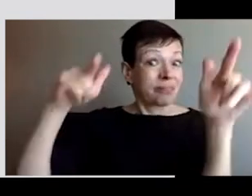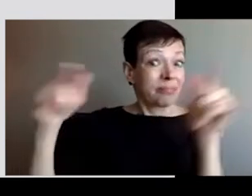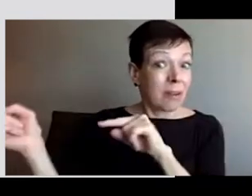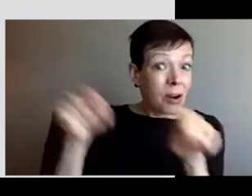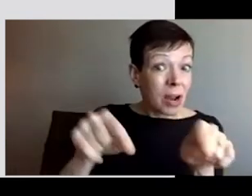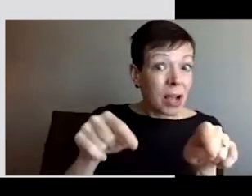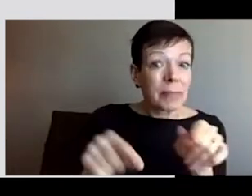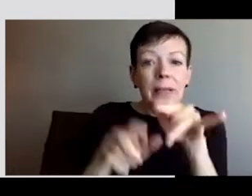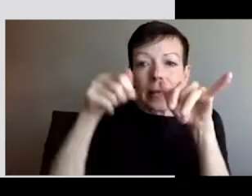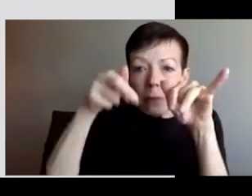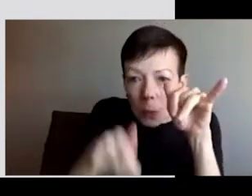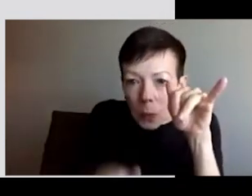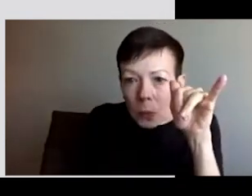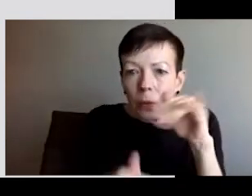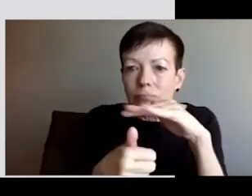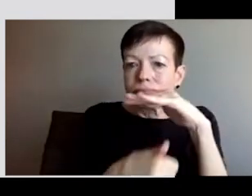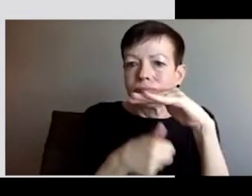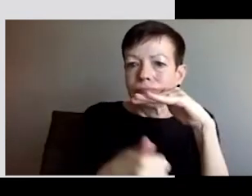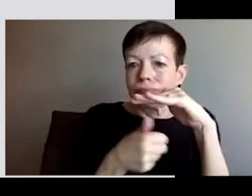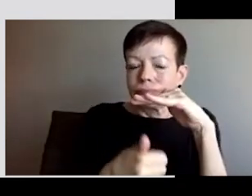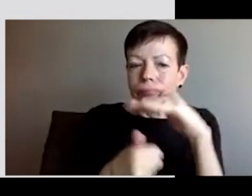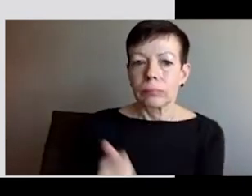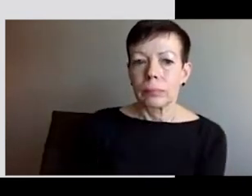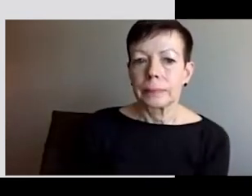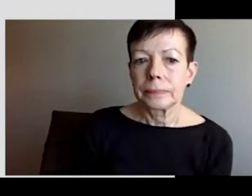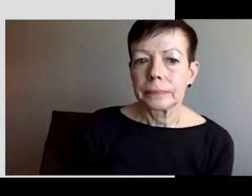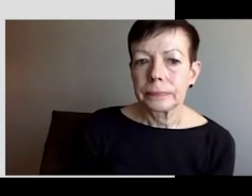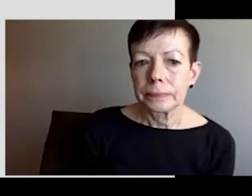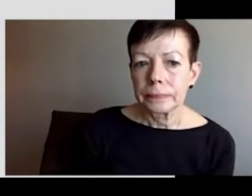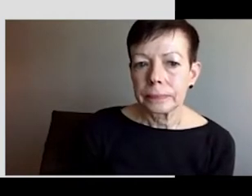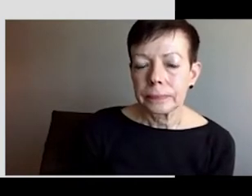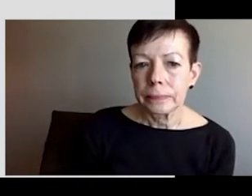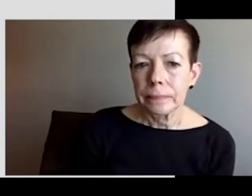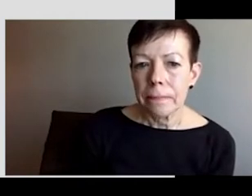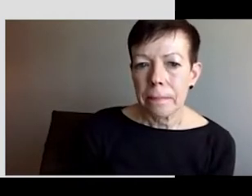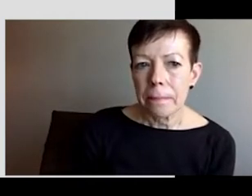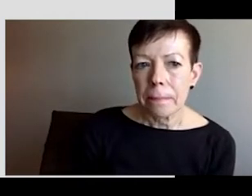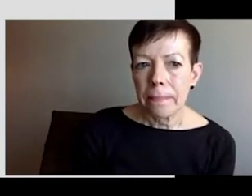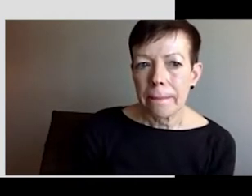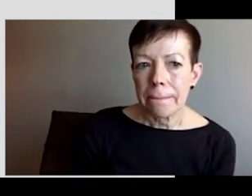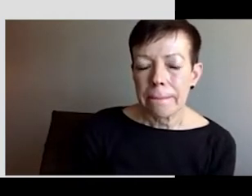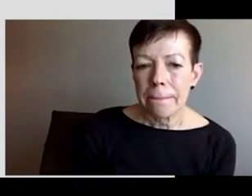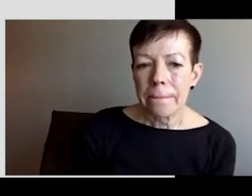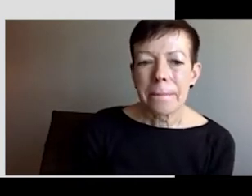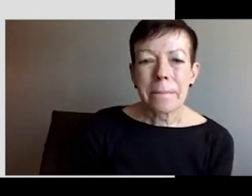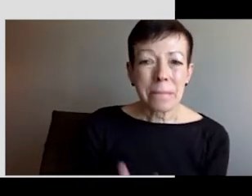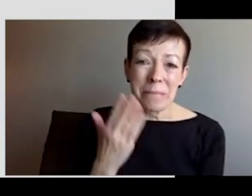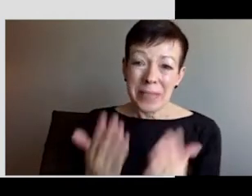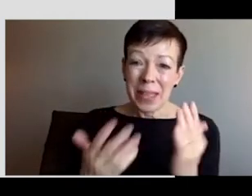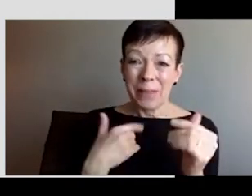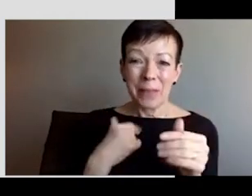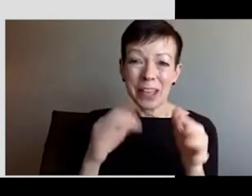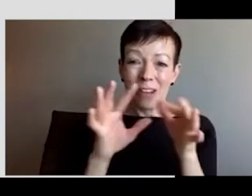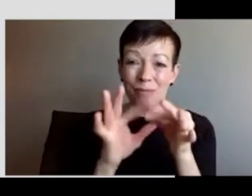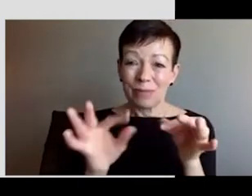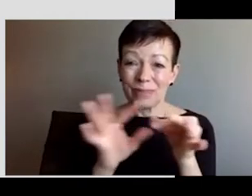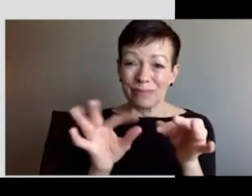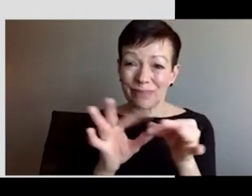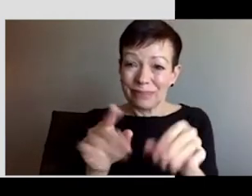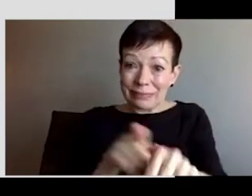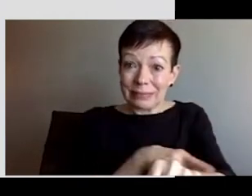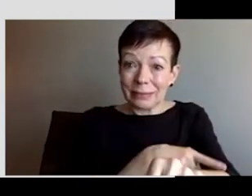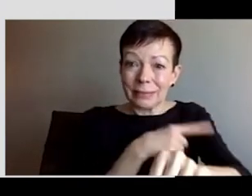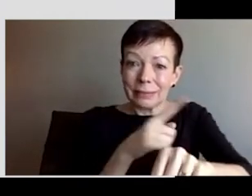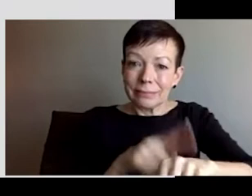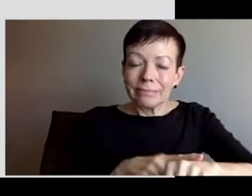This happens on a regular basis. However, the view has not been hit by airstrikes directly, and I'm very, very fortunate to